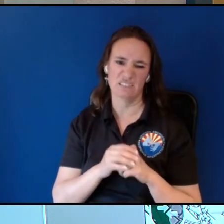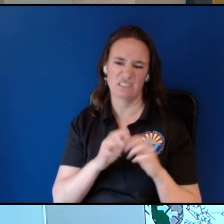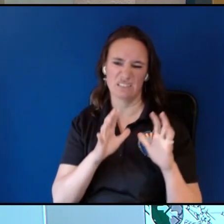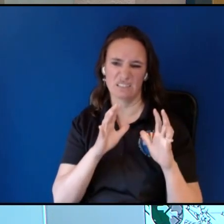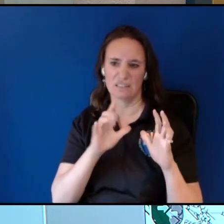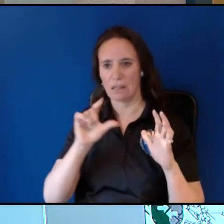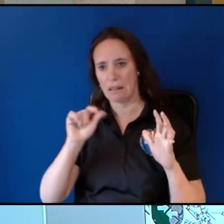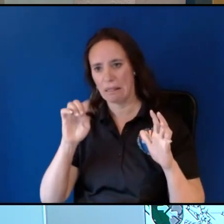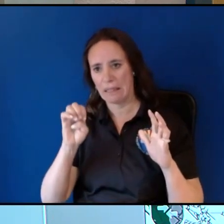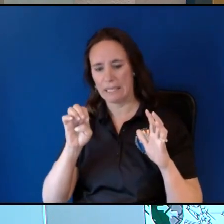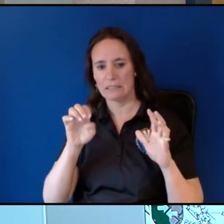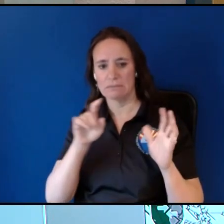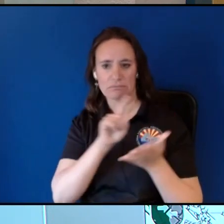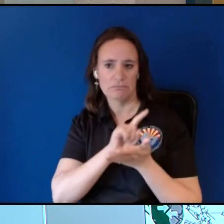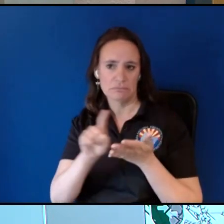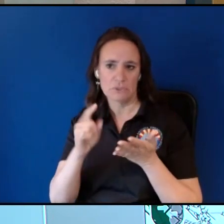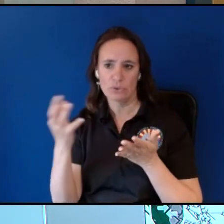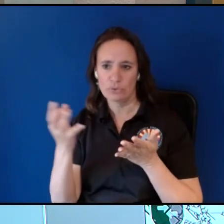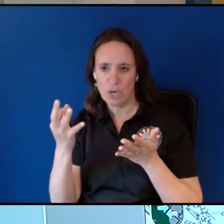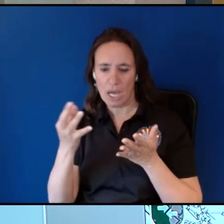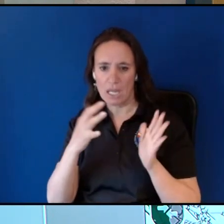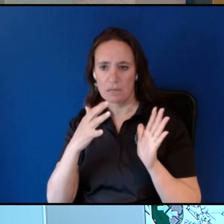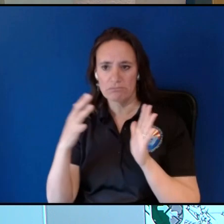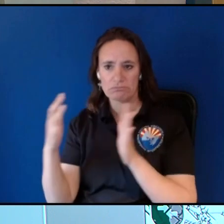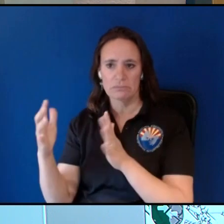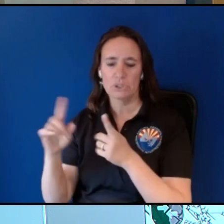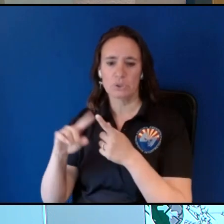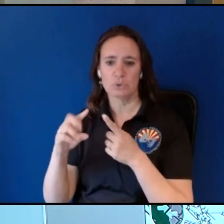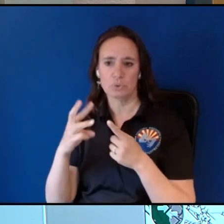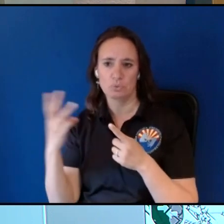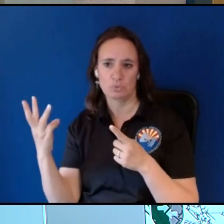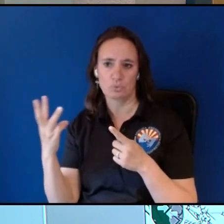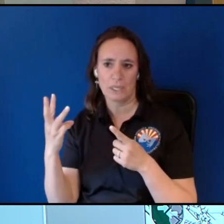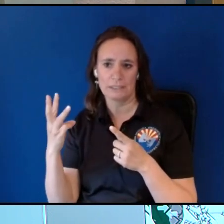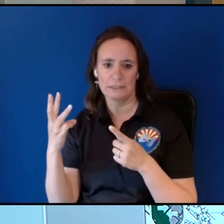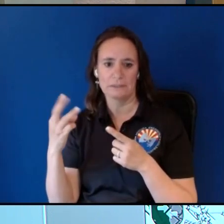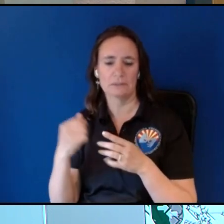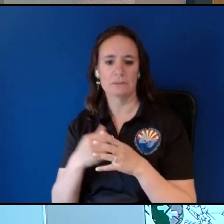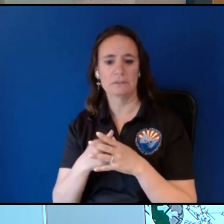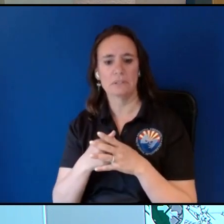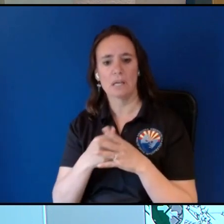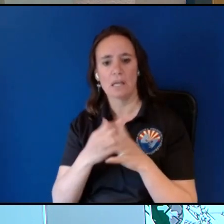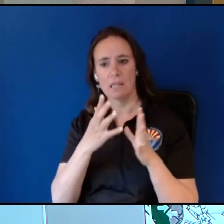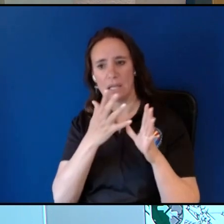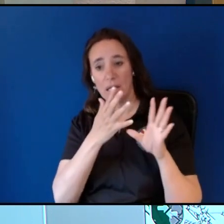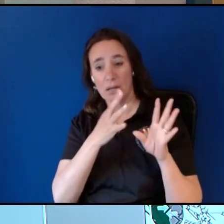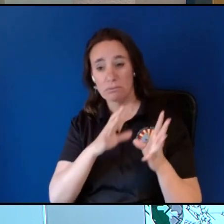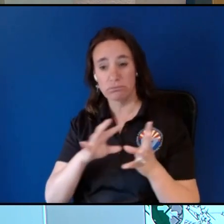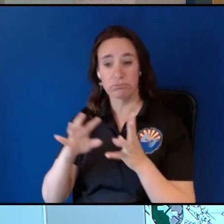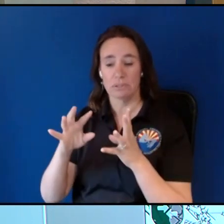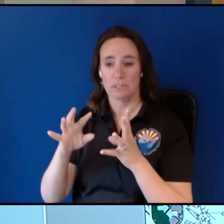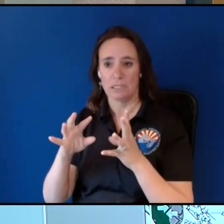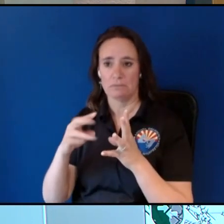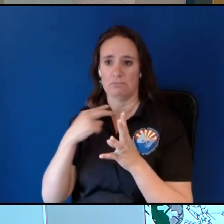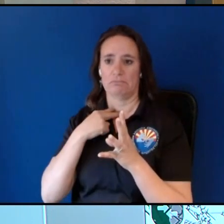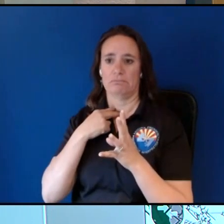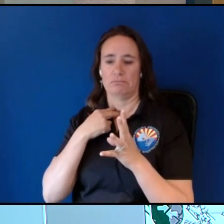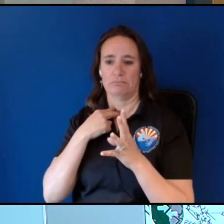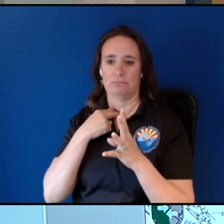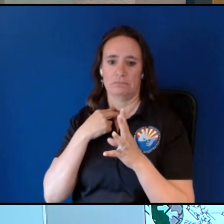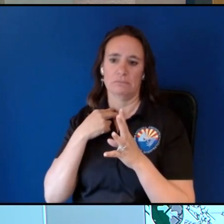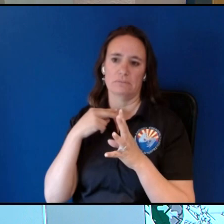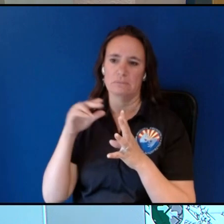friday um onto the west coast swings in pretty nicely and then kind of stalls uh once it reaches california nevada